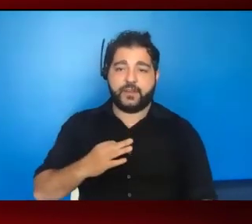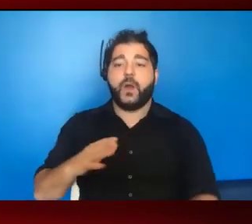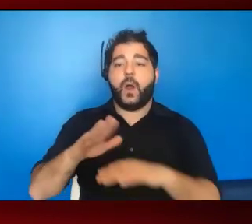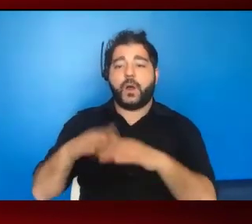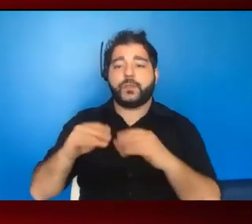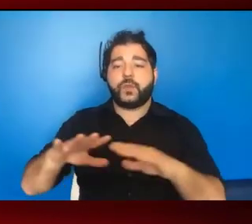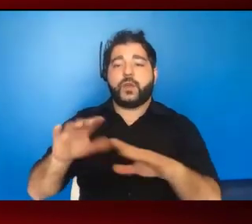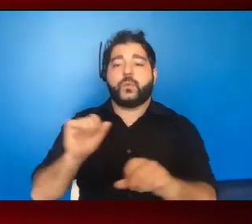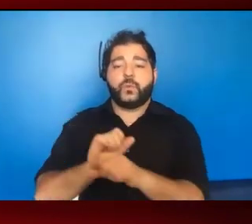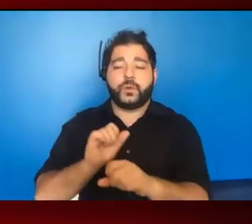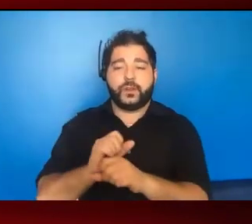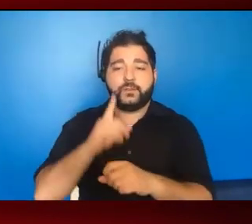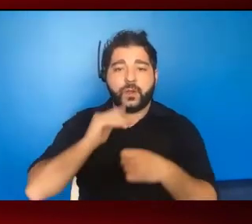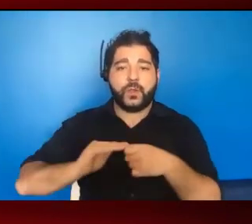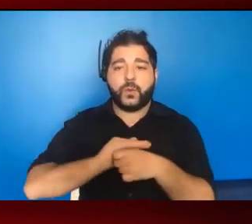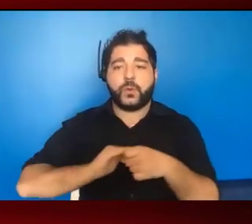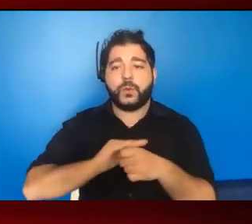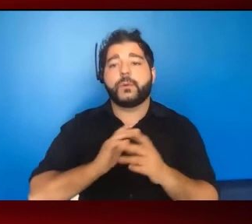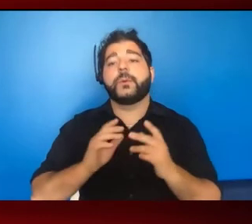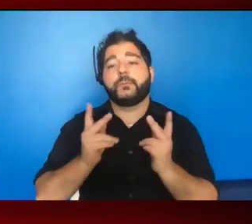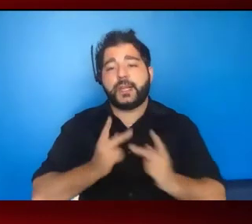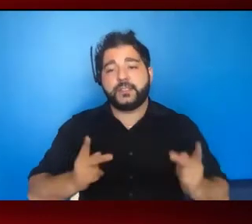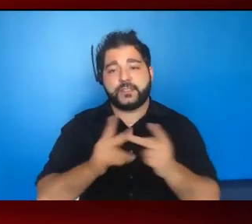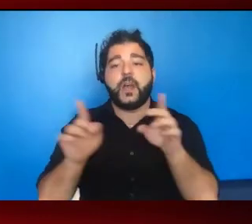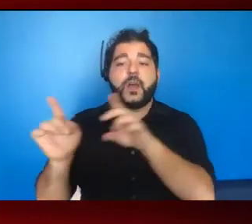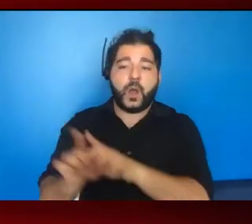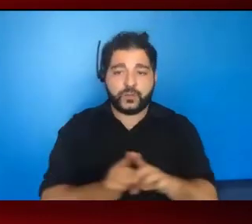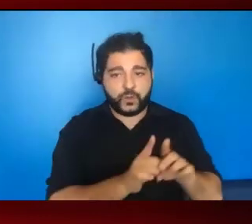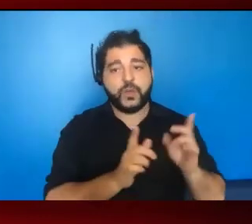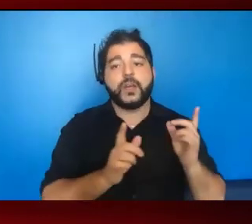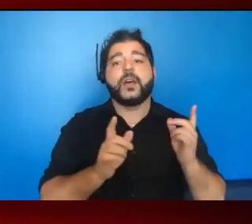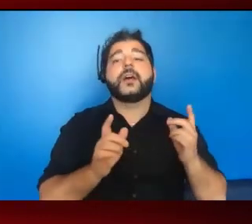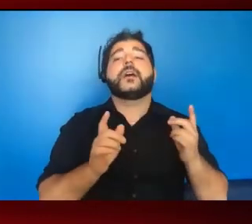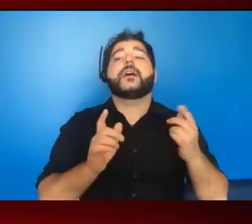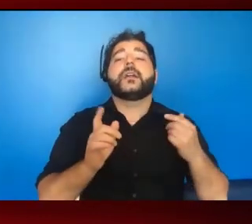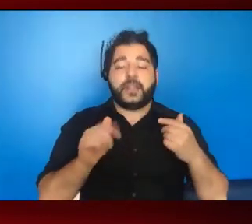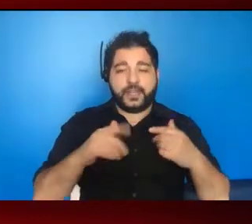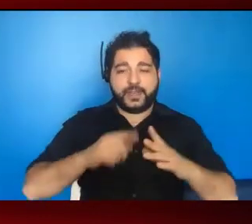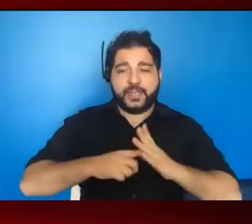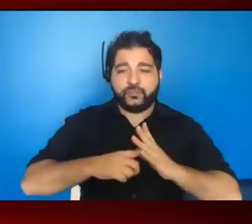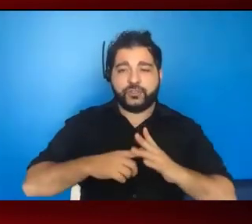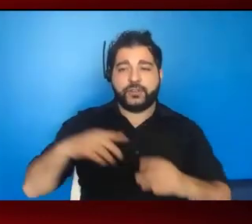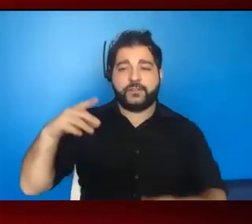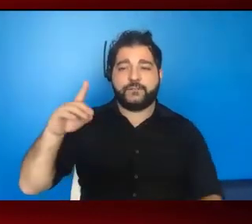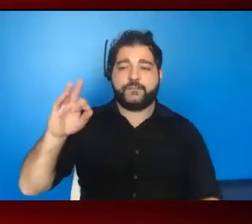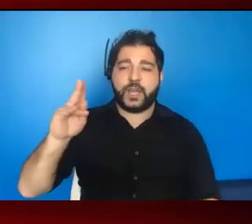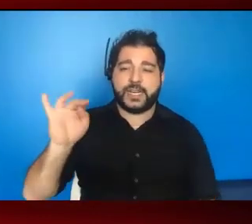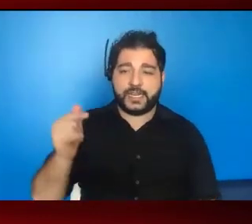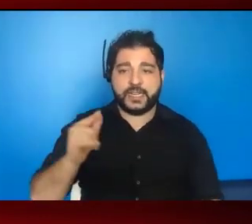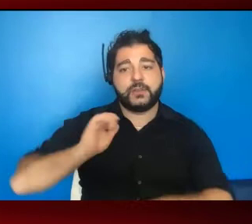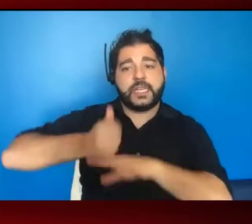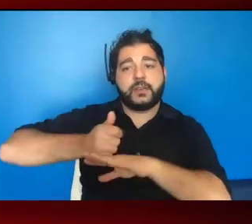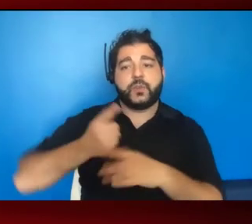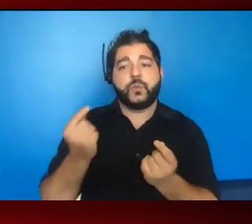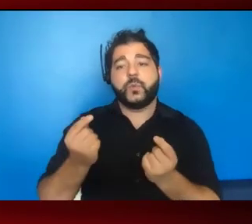to local jurisdictions. And ultimately, the fruition of that initial funding that was designed to do